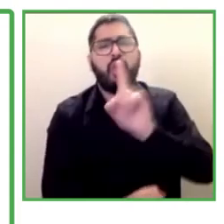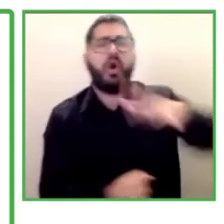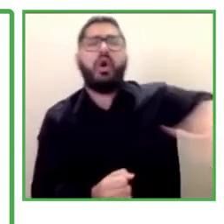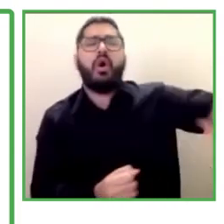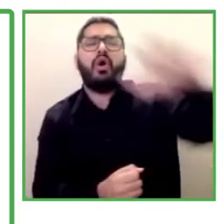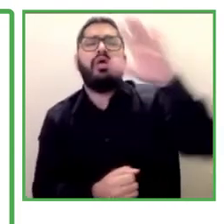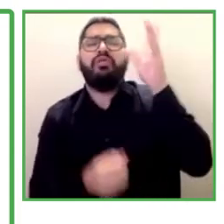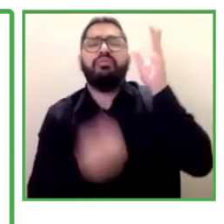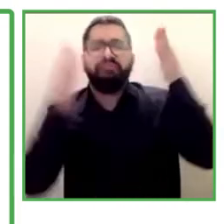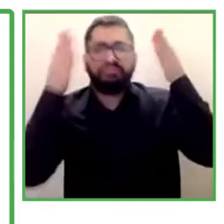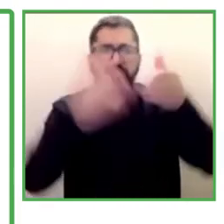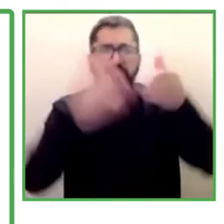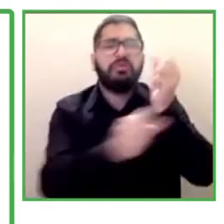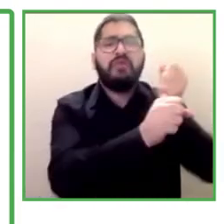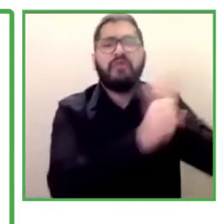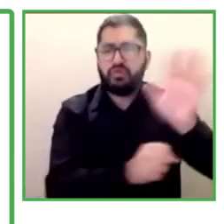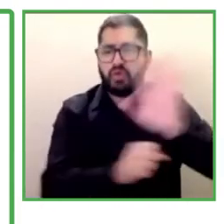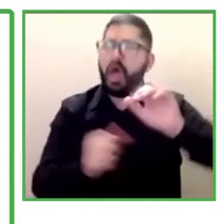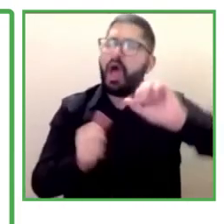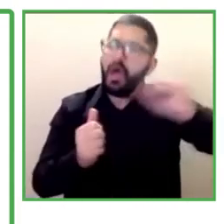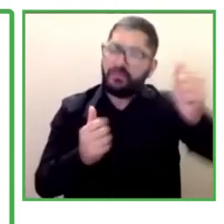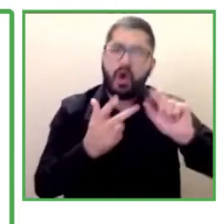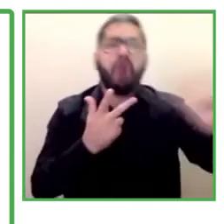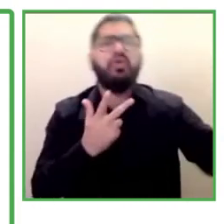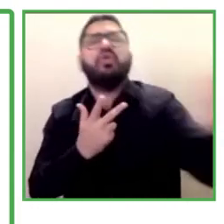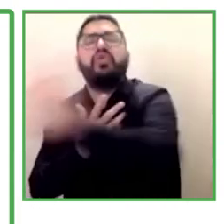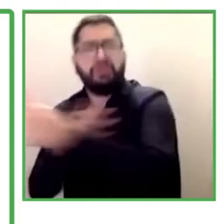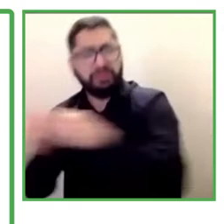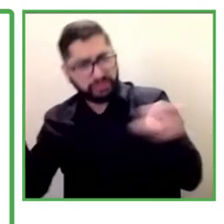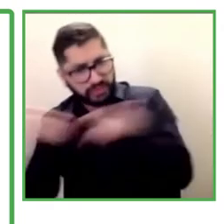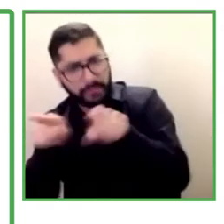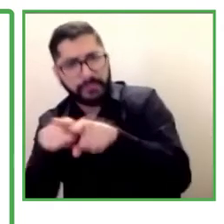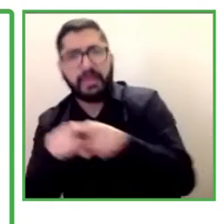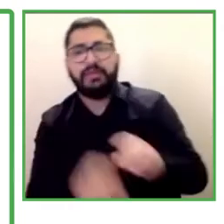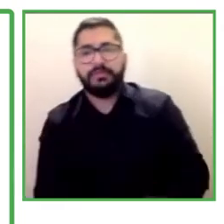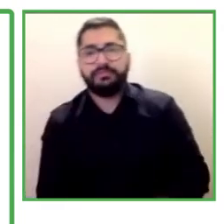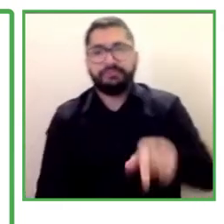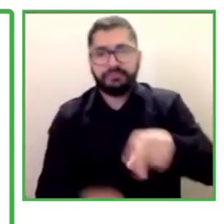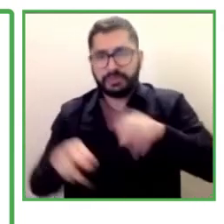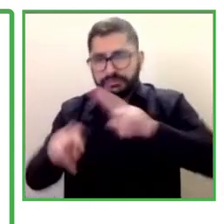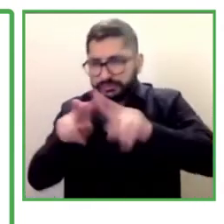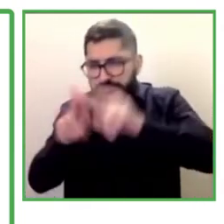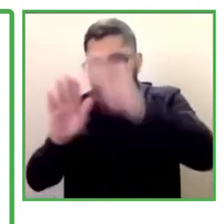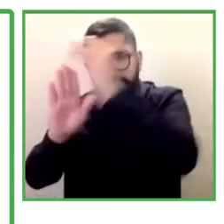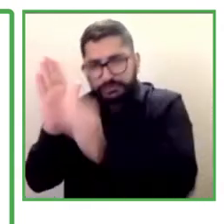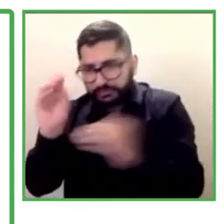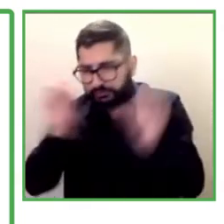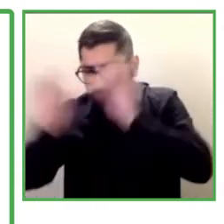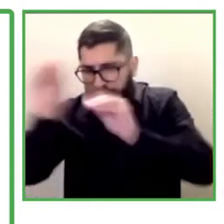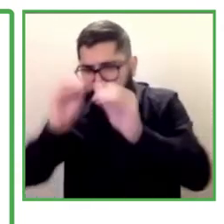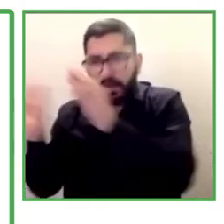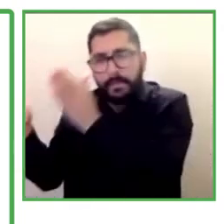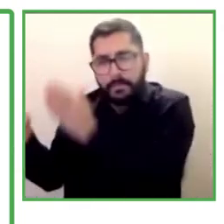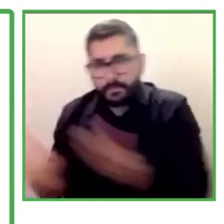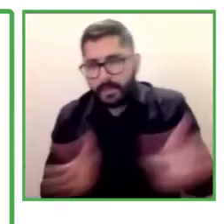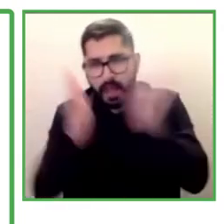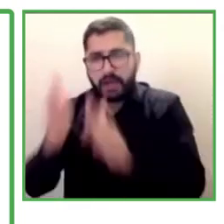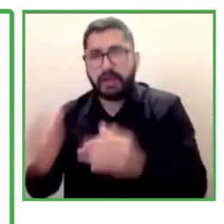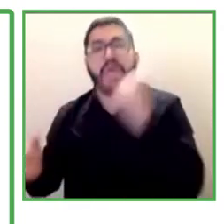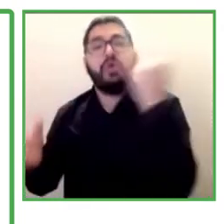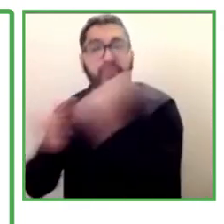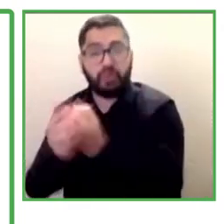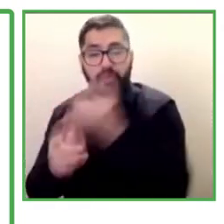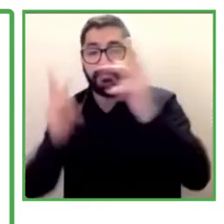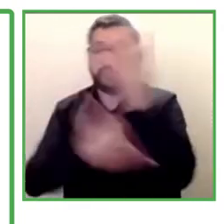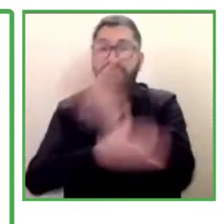sectors, they have had to set programs of work inclusion for disabled people. And with